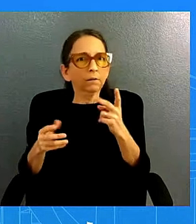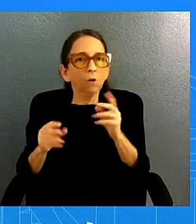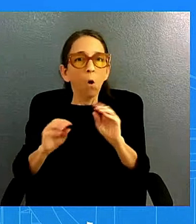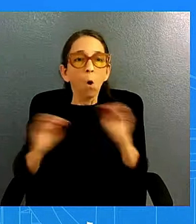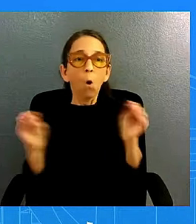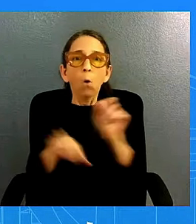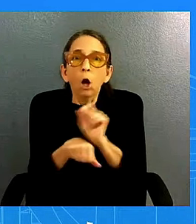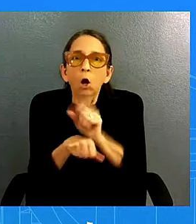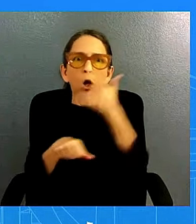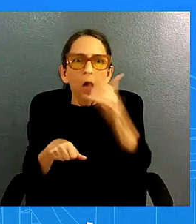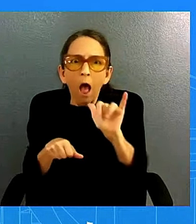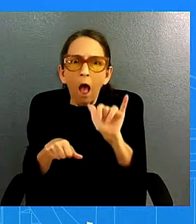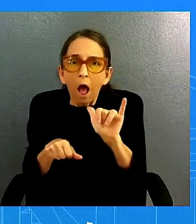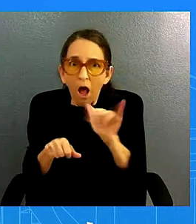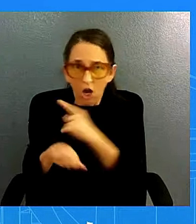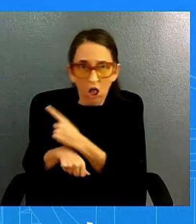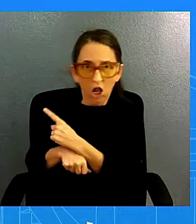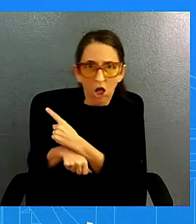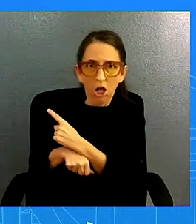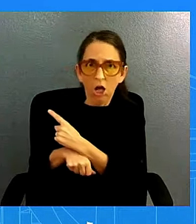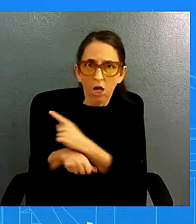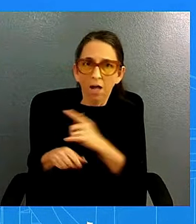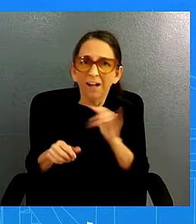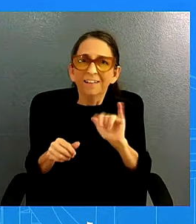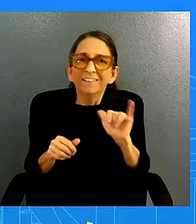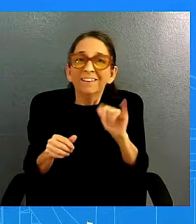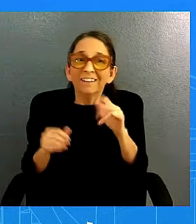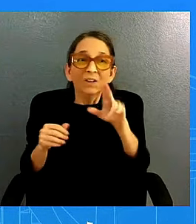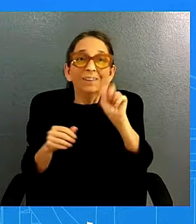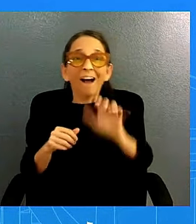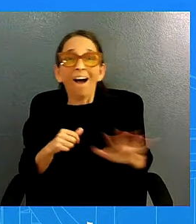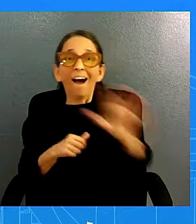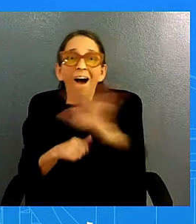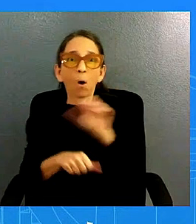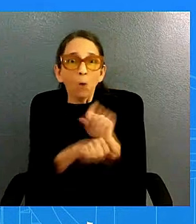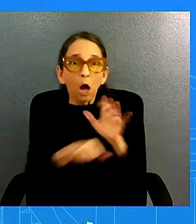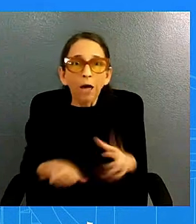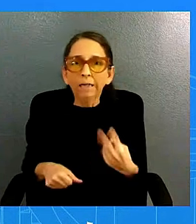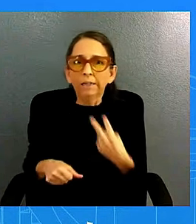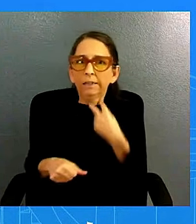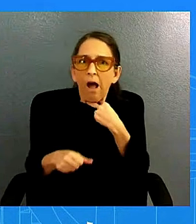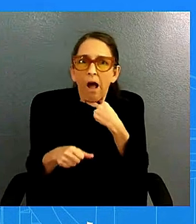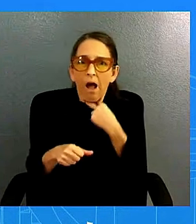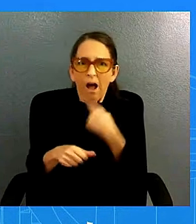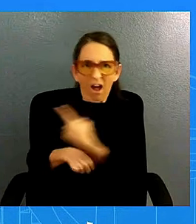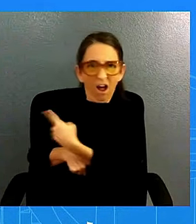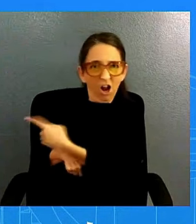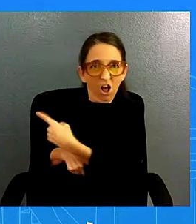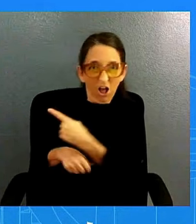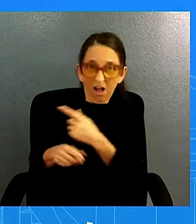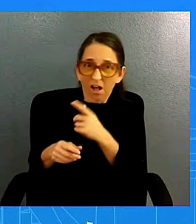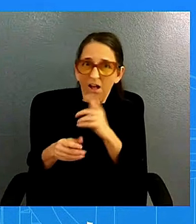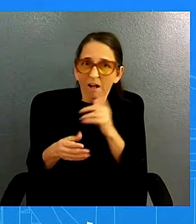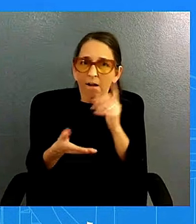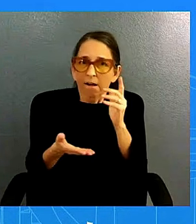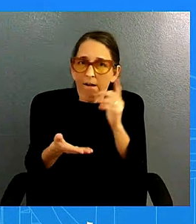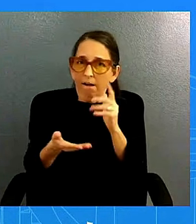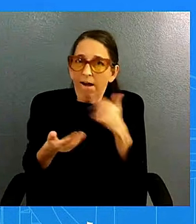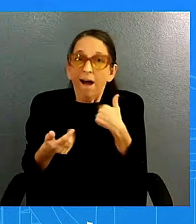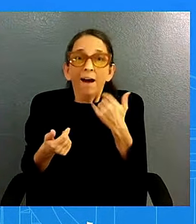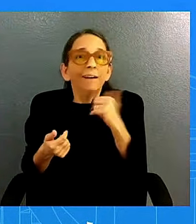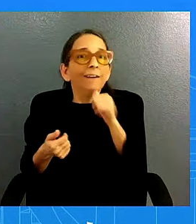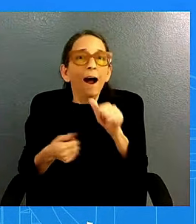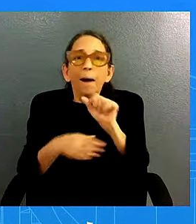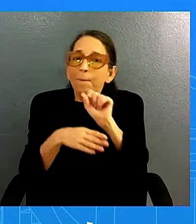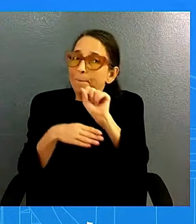and american workers would have been stuck with if we hadn't beaten even the most optimistic forecast on unemployment and you can see those numbers